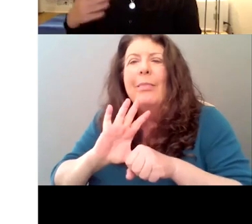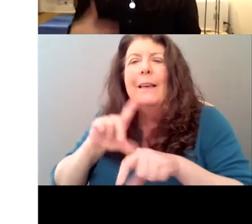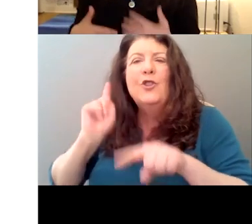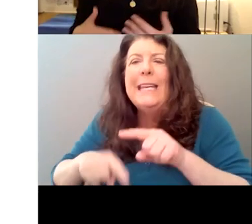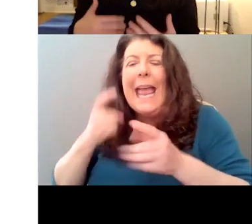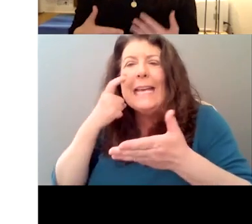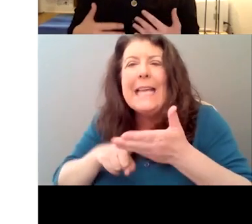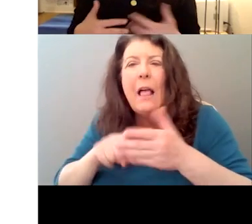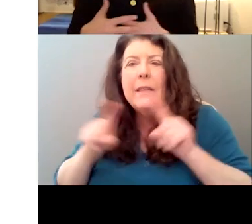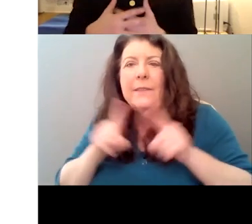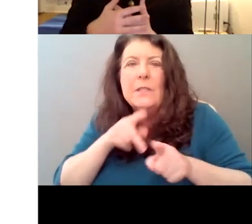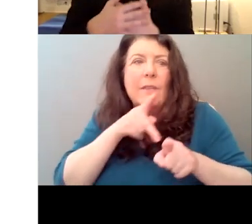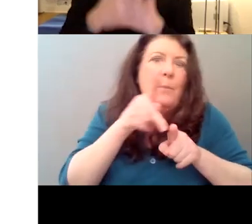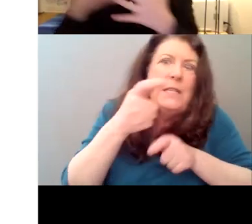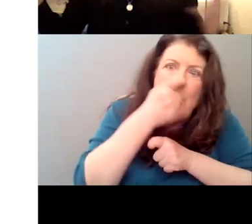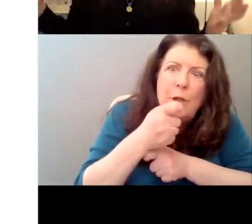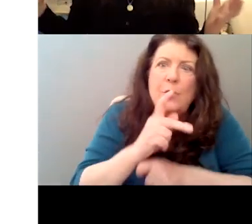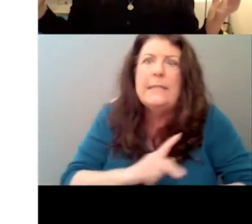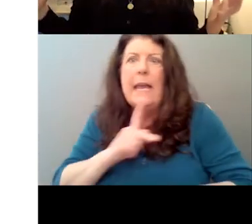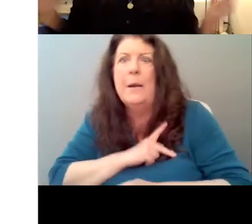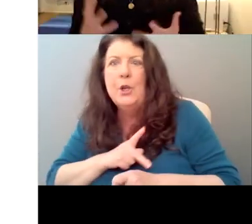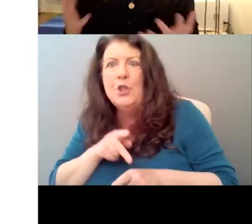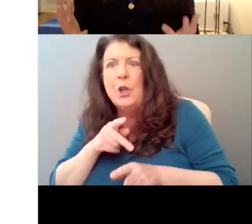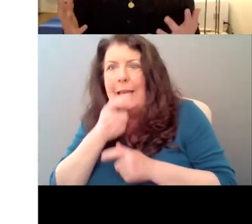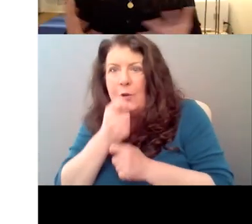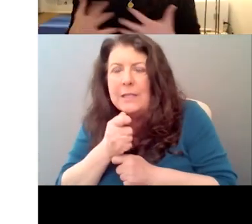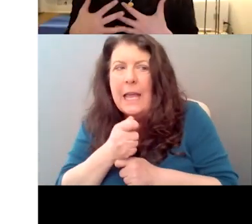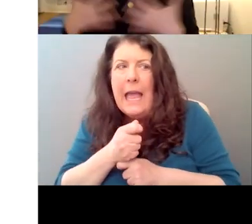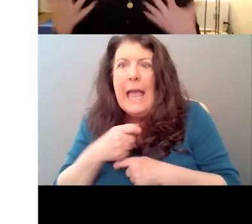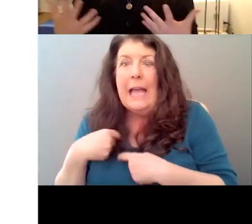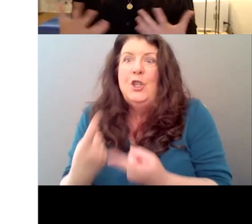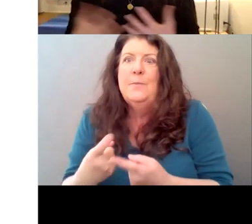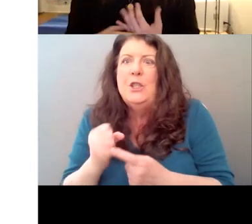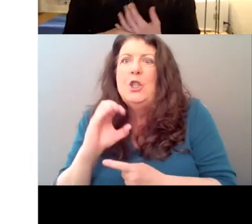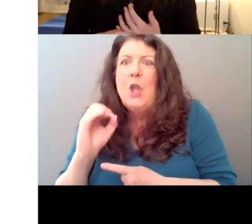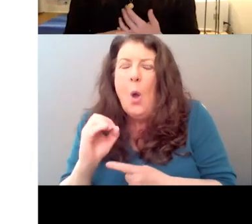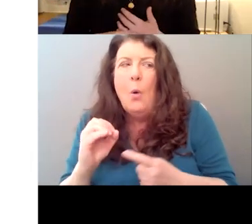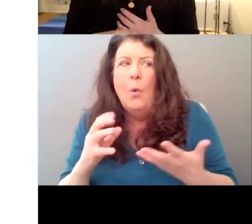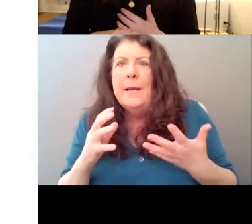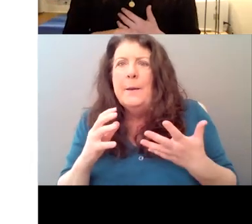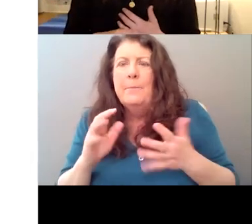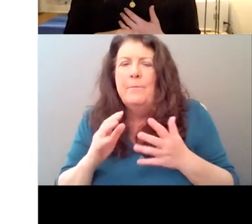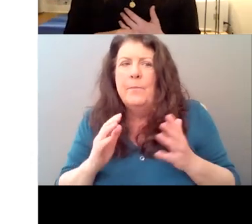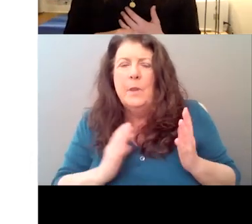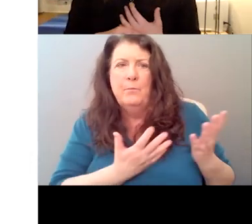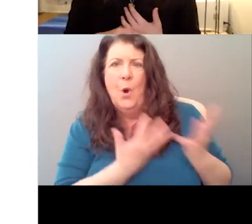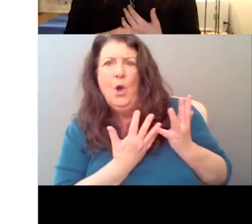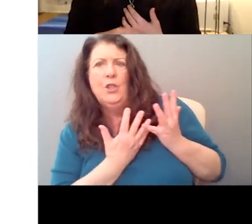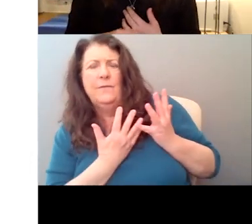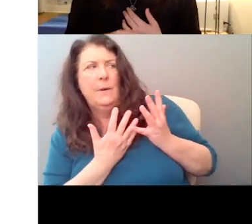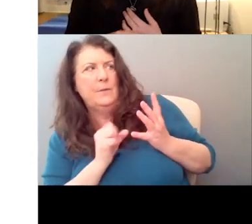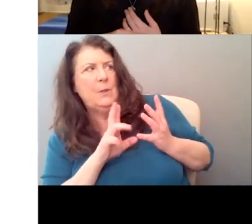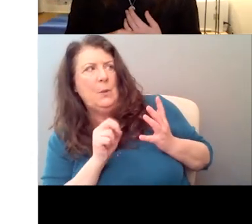so deeply by Sue that she's kind of out here flailing, just looking for somebody to, to catch her. Um, but